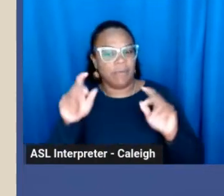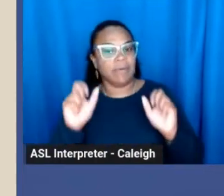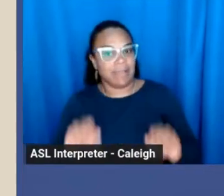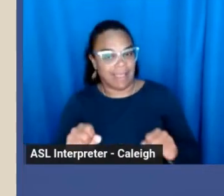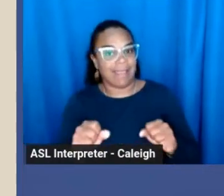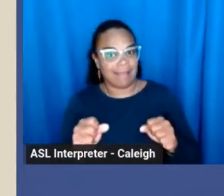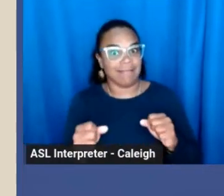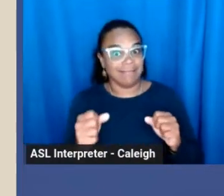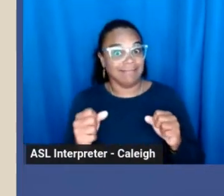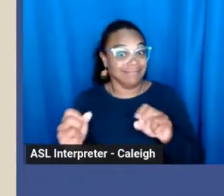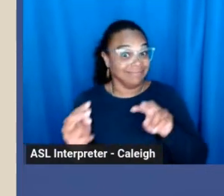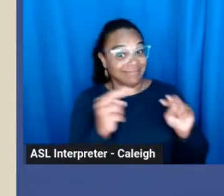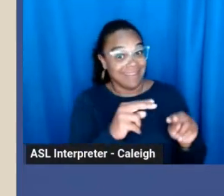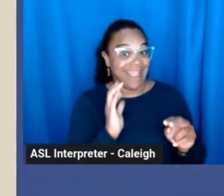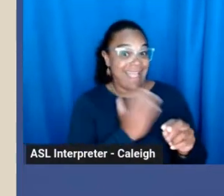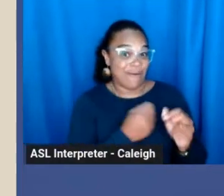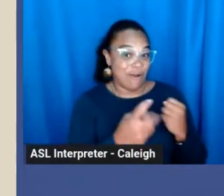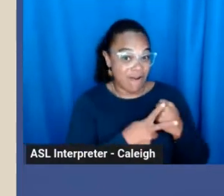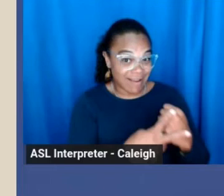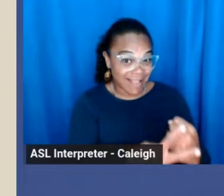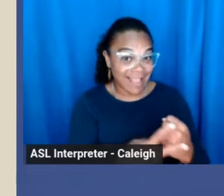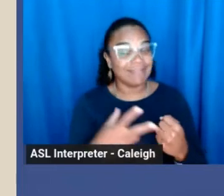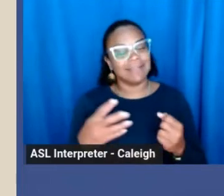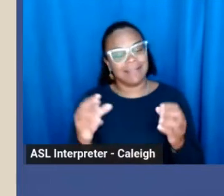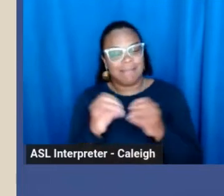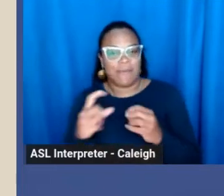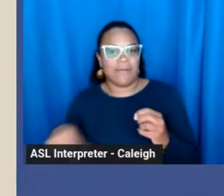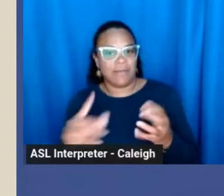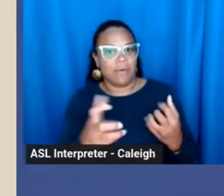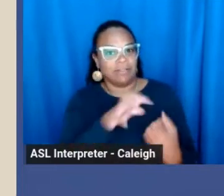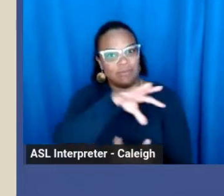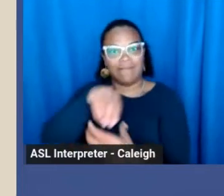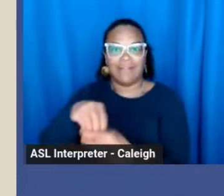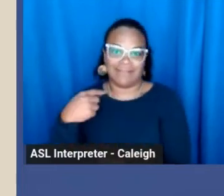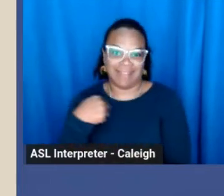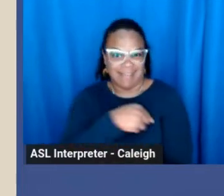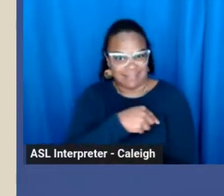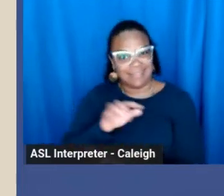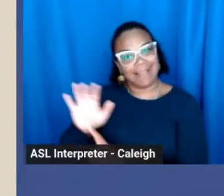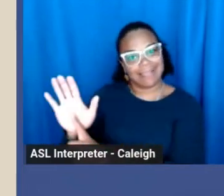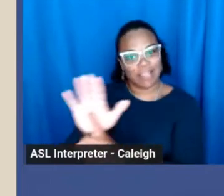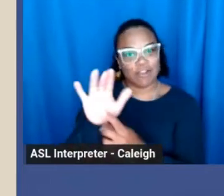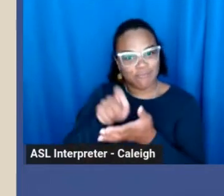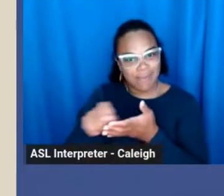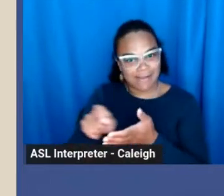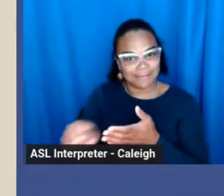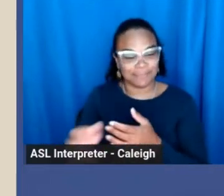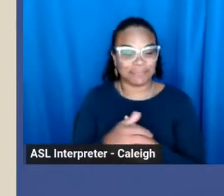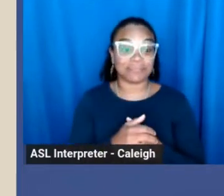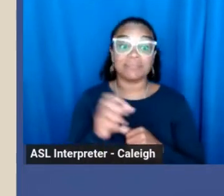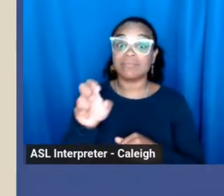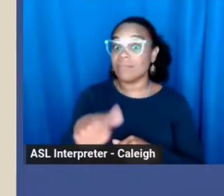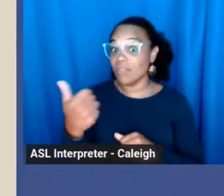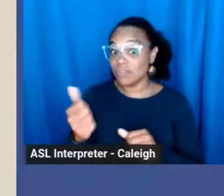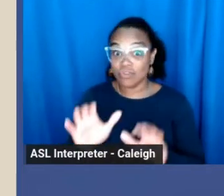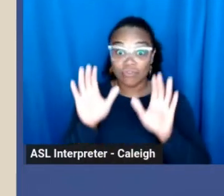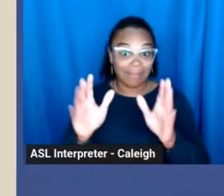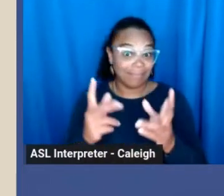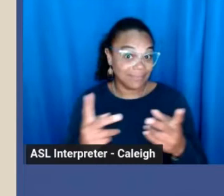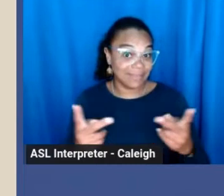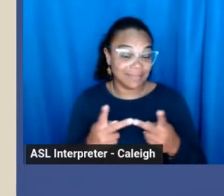archives, the more people want to involve us in their writing spaces. And another great space to